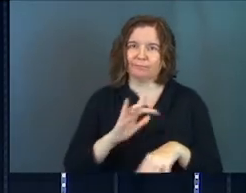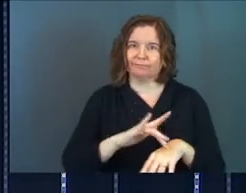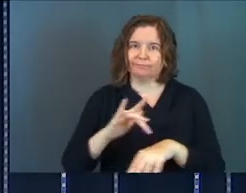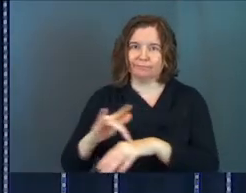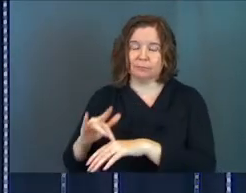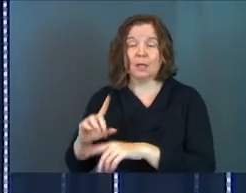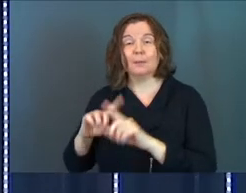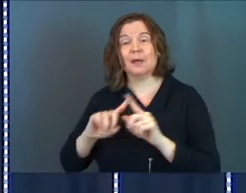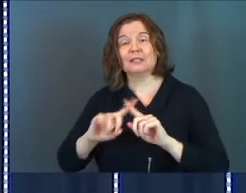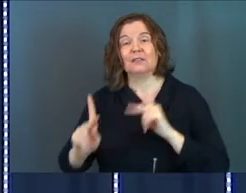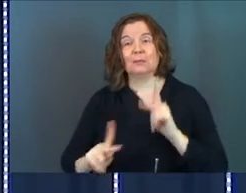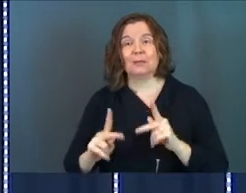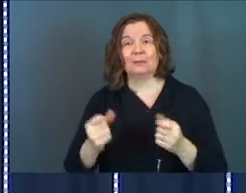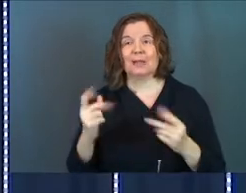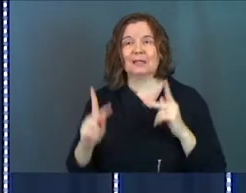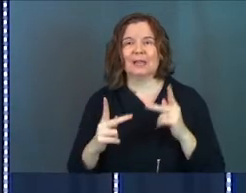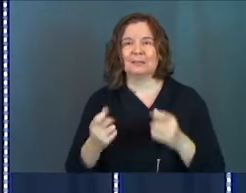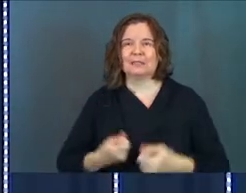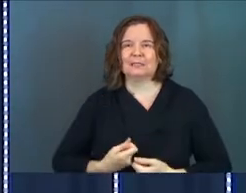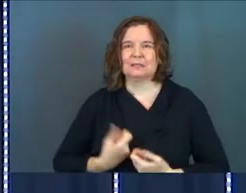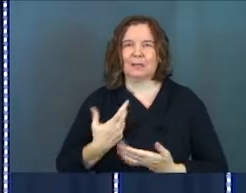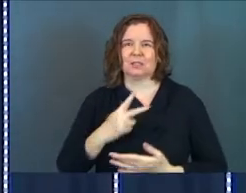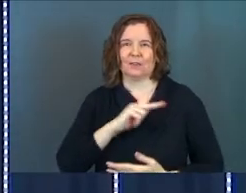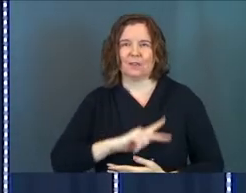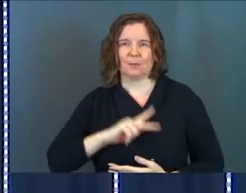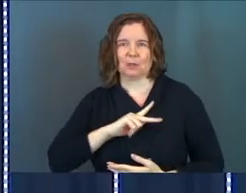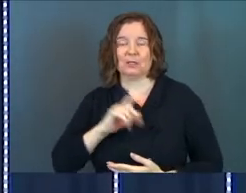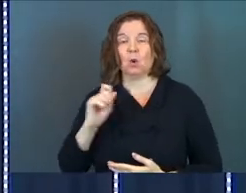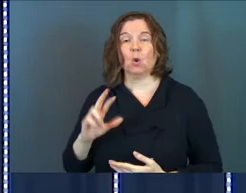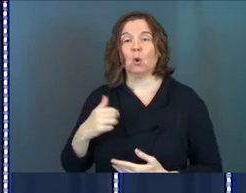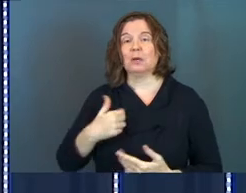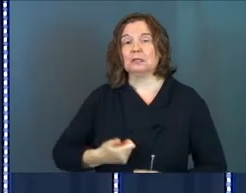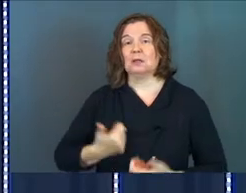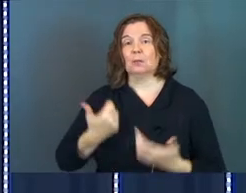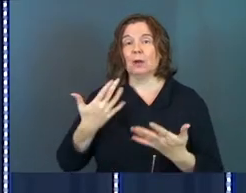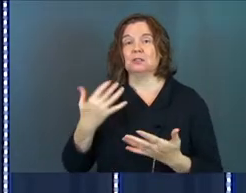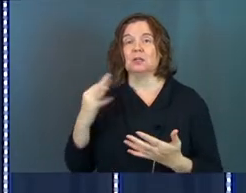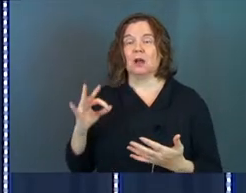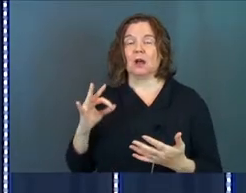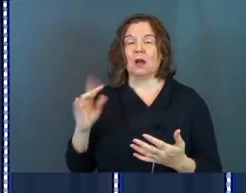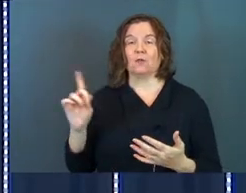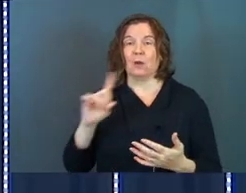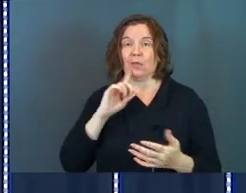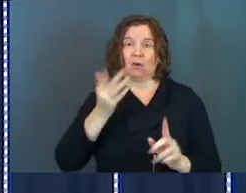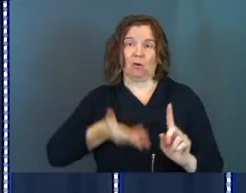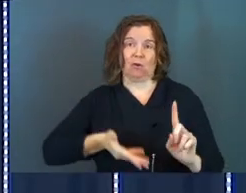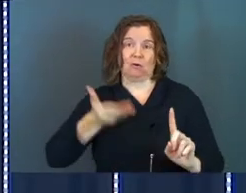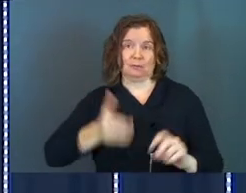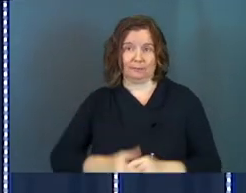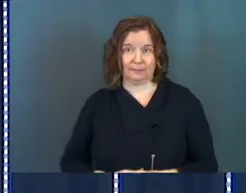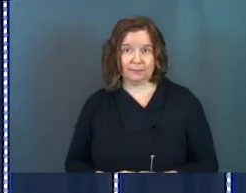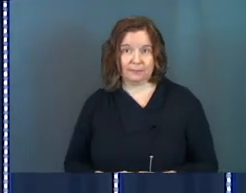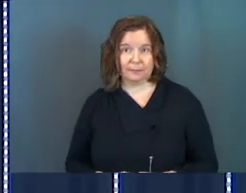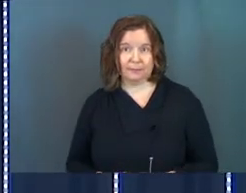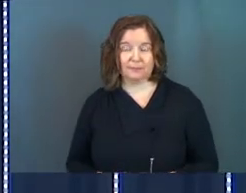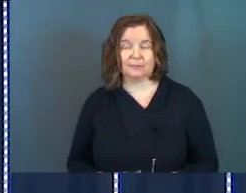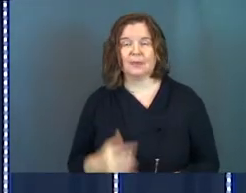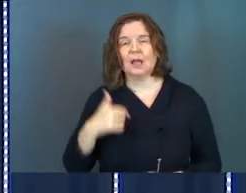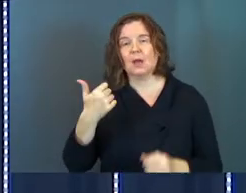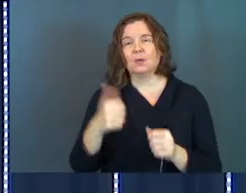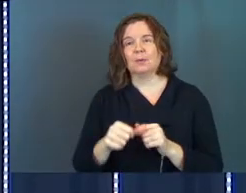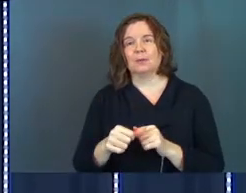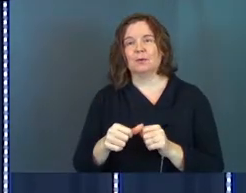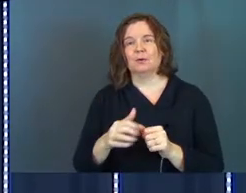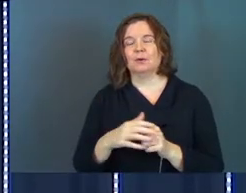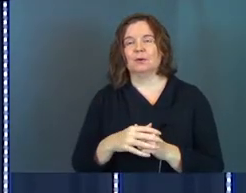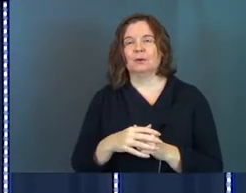in. But different people, a lot of times it's an expression of their personality or it's an expression of where they are. I remember